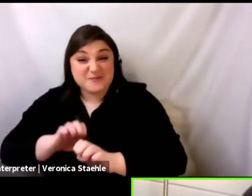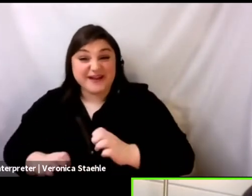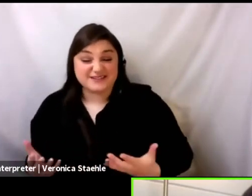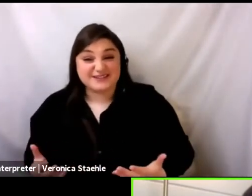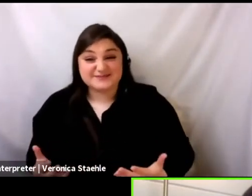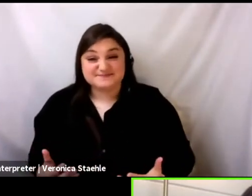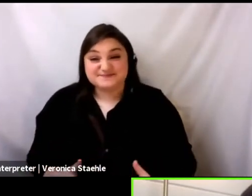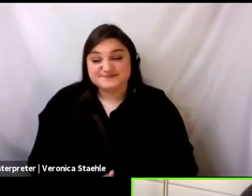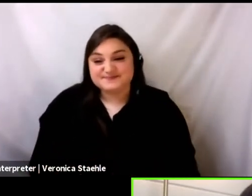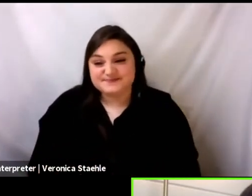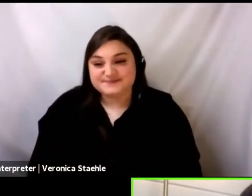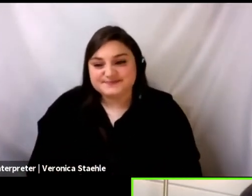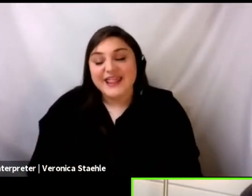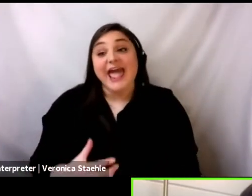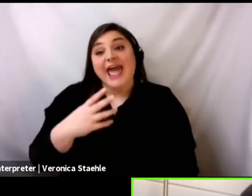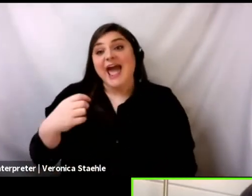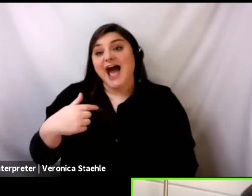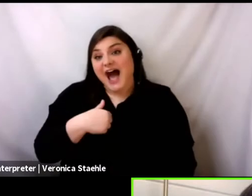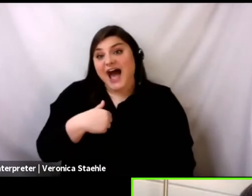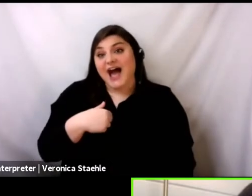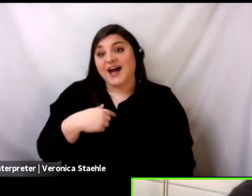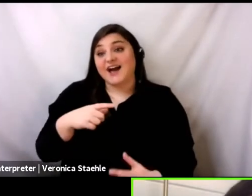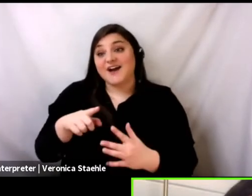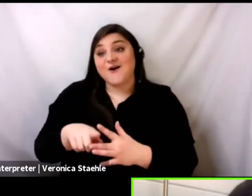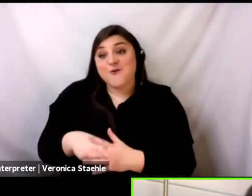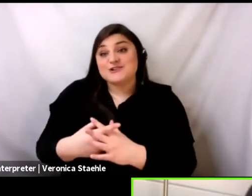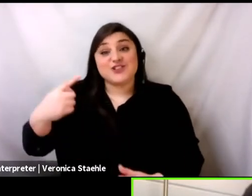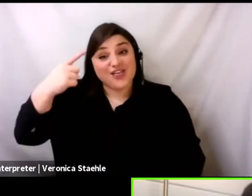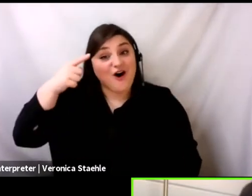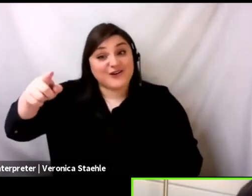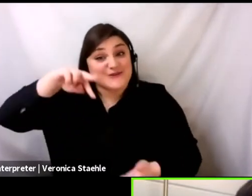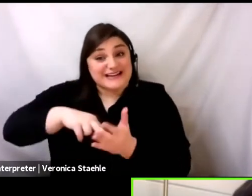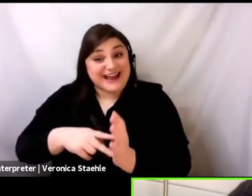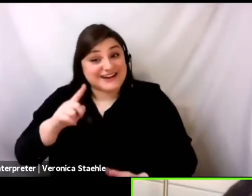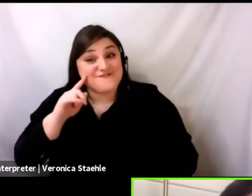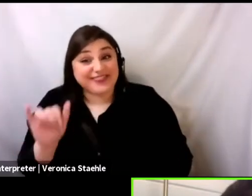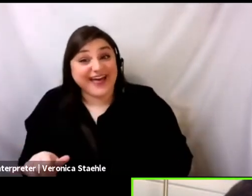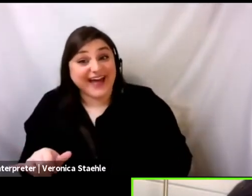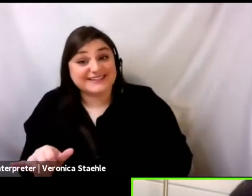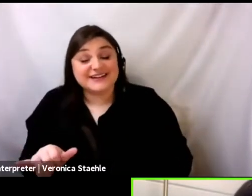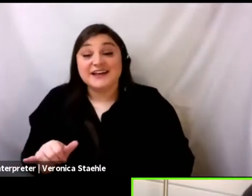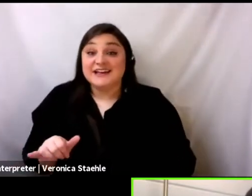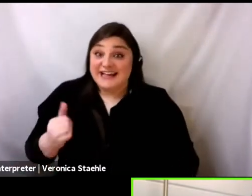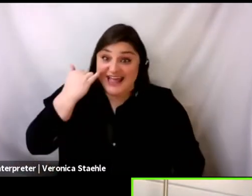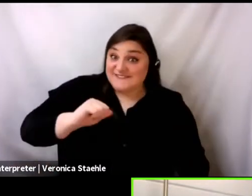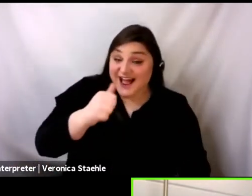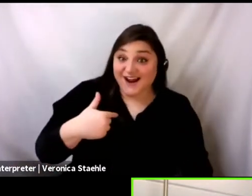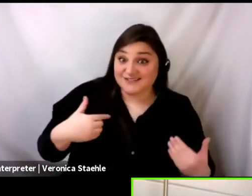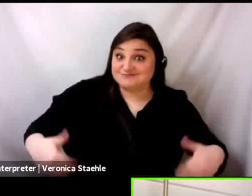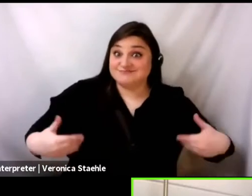something that you had intended and, you know, you should also congratulations. I didn't say that personally to you. So congratulations.